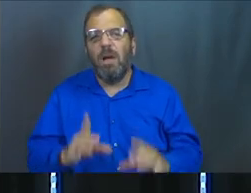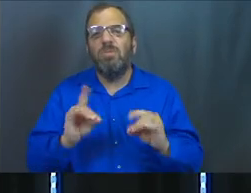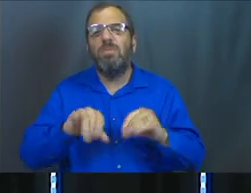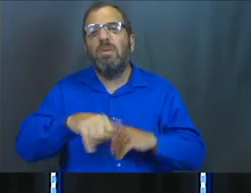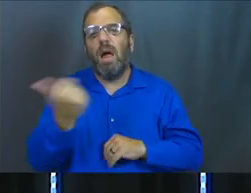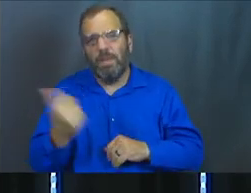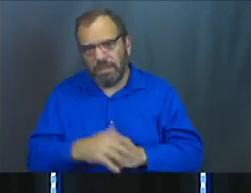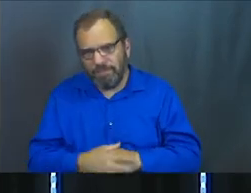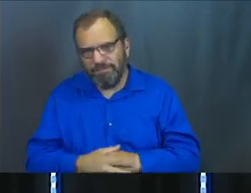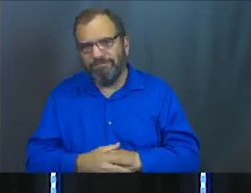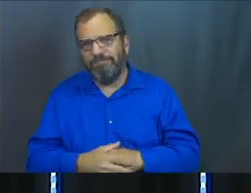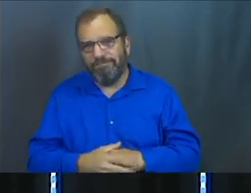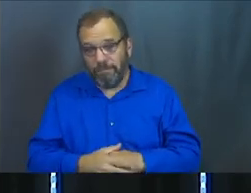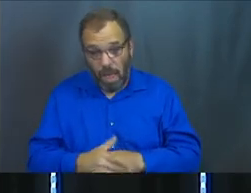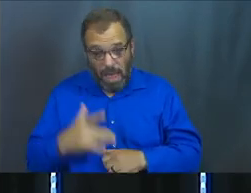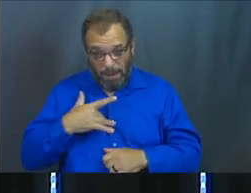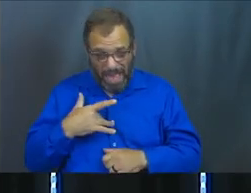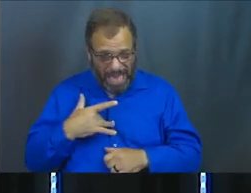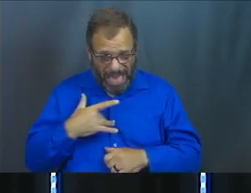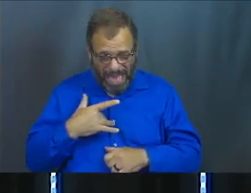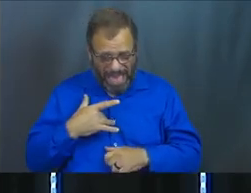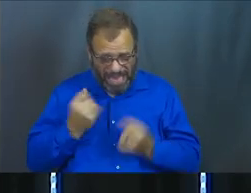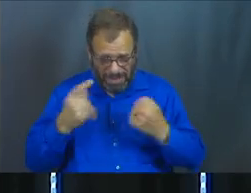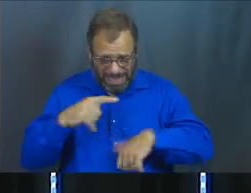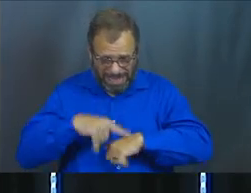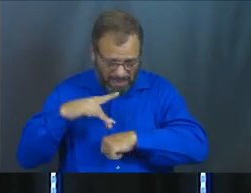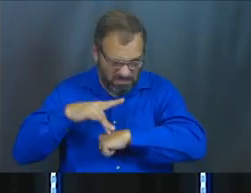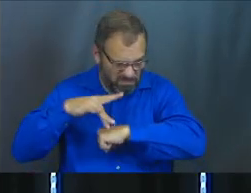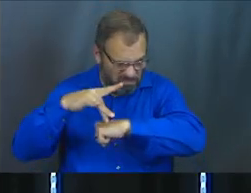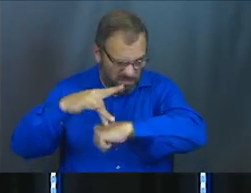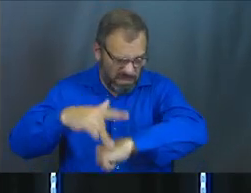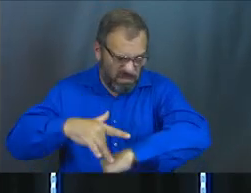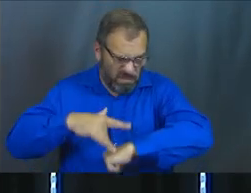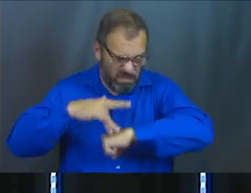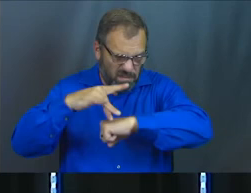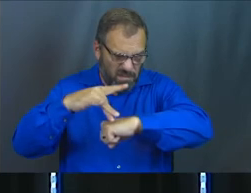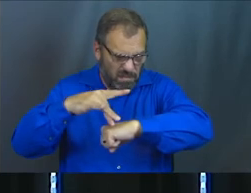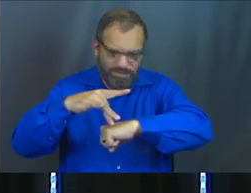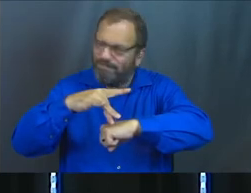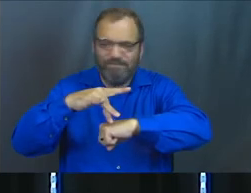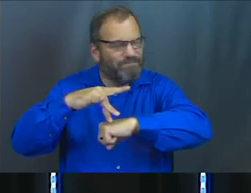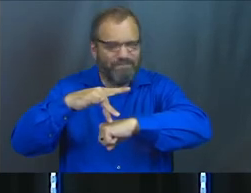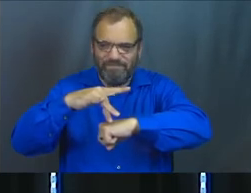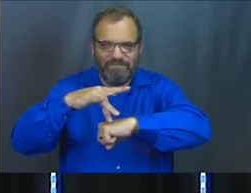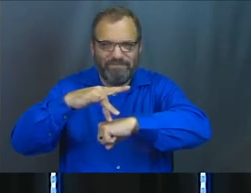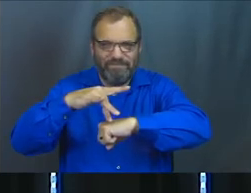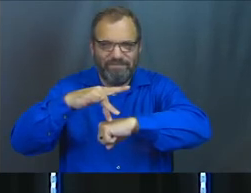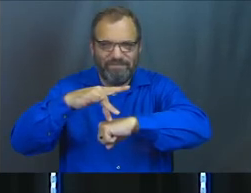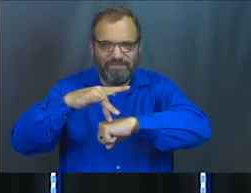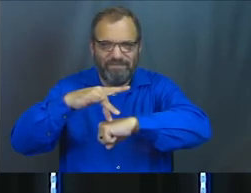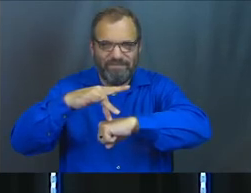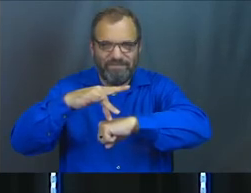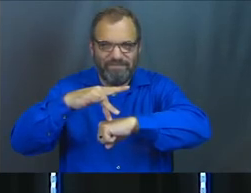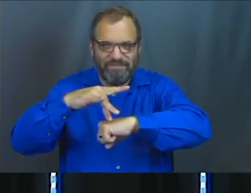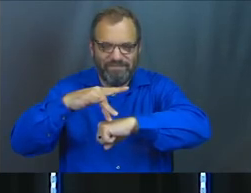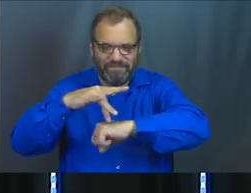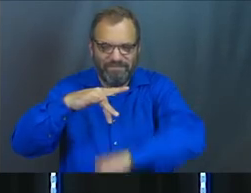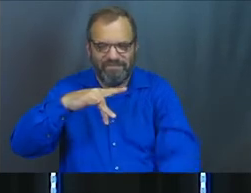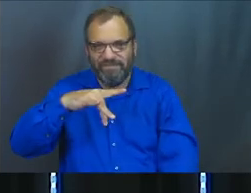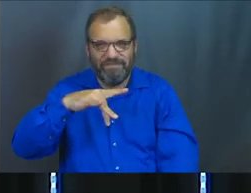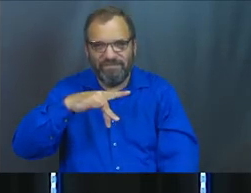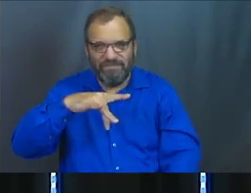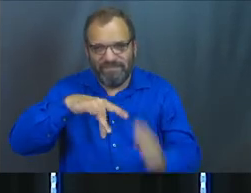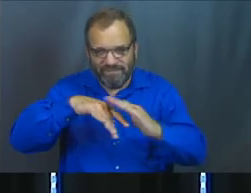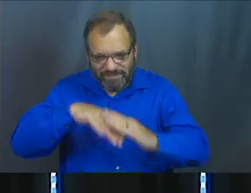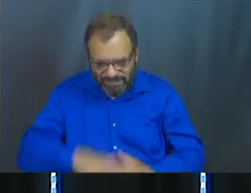something else. I've let myself do it too many times. I'm just going to shut it down. And would Jesus be